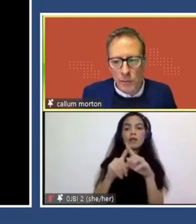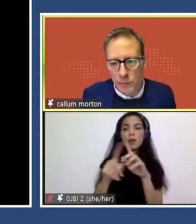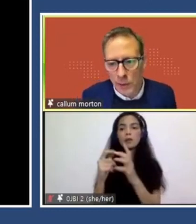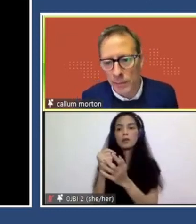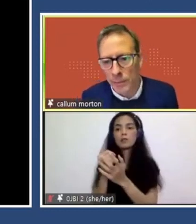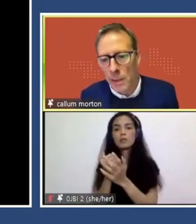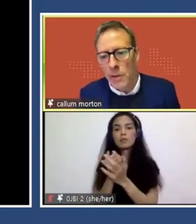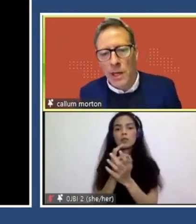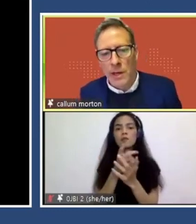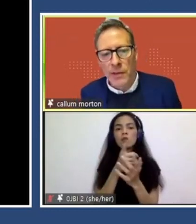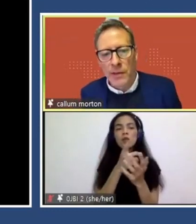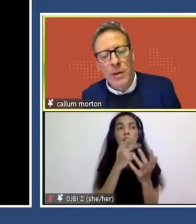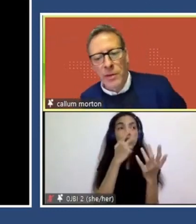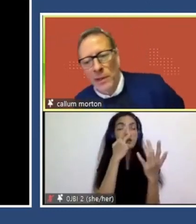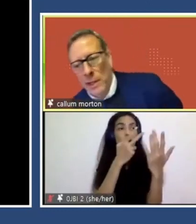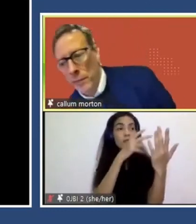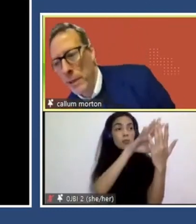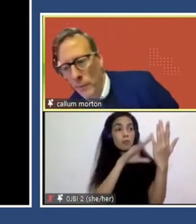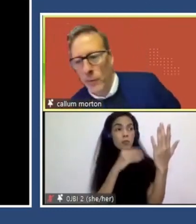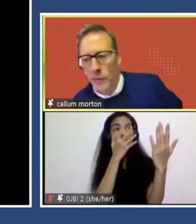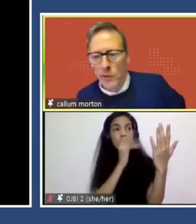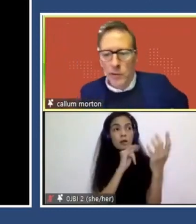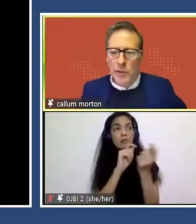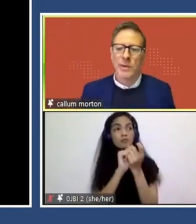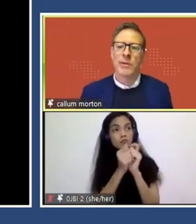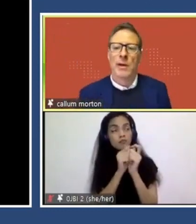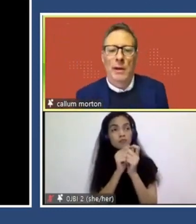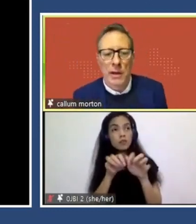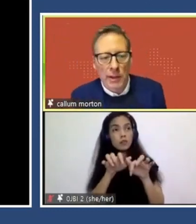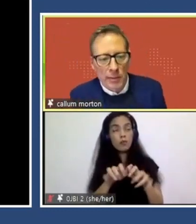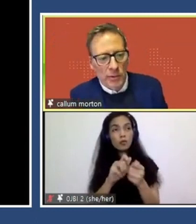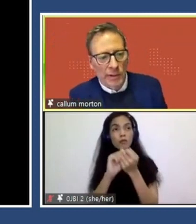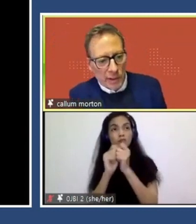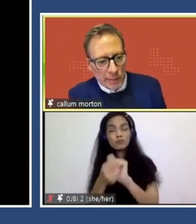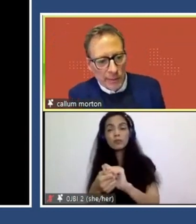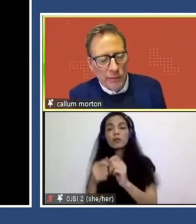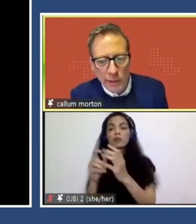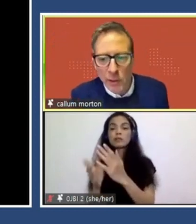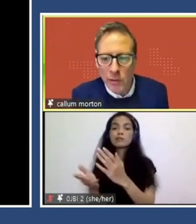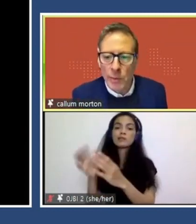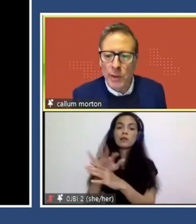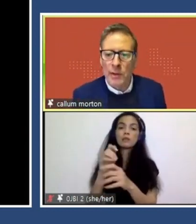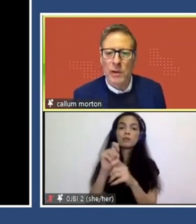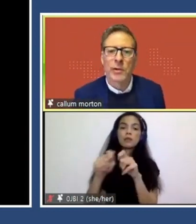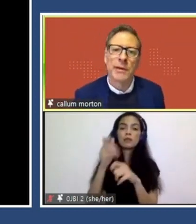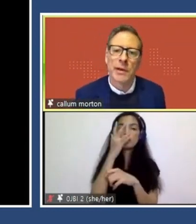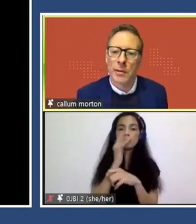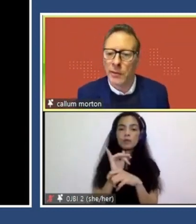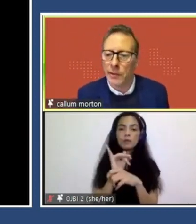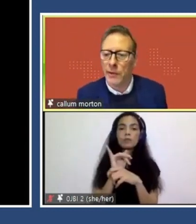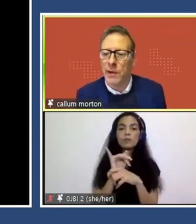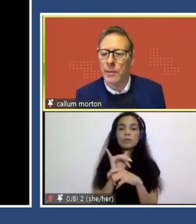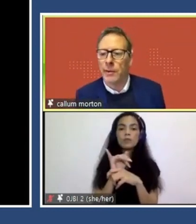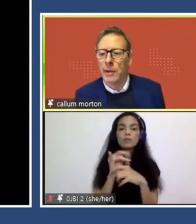we used a thing called, um, GRC, which is glass reinforced concrete, which is actually a lot more environmental than concrete. We know the